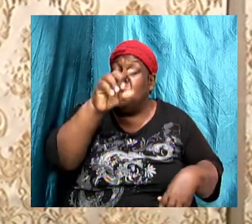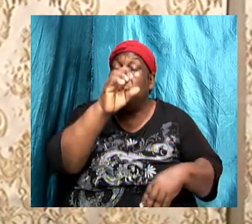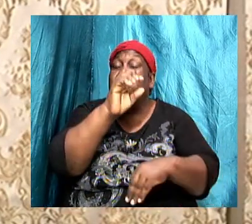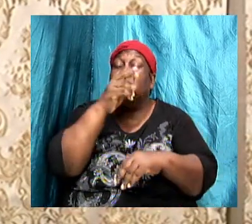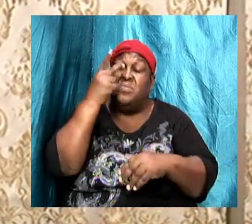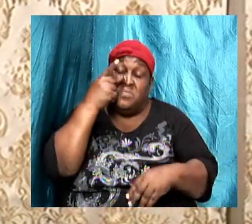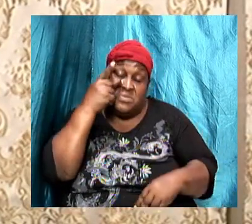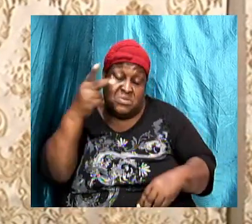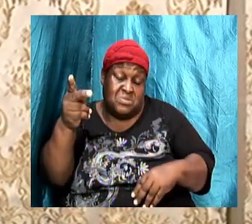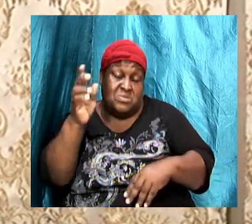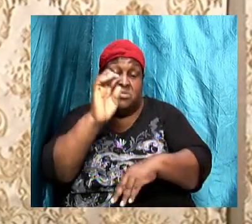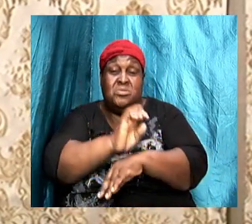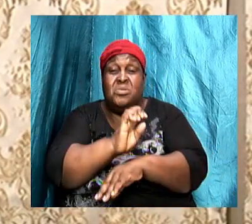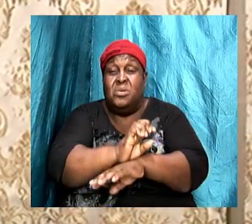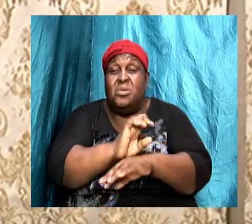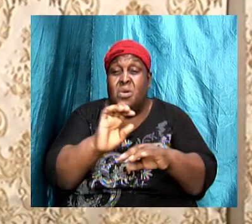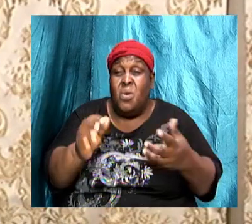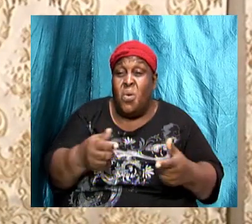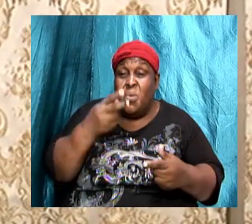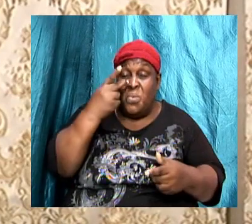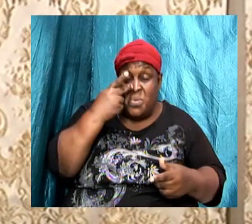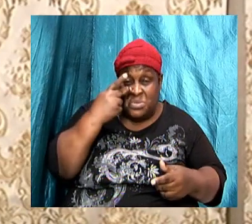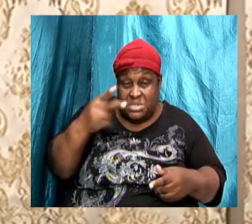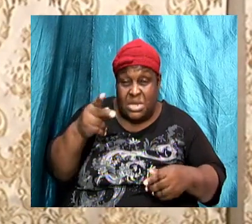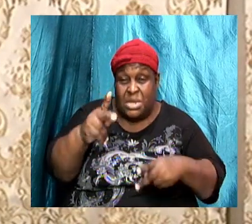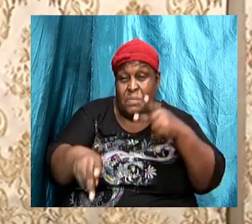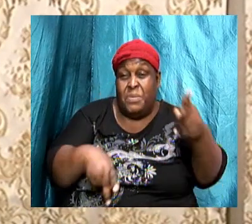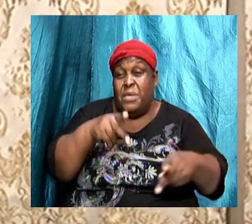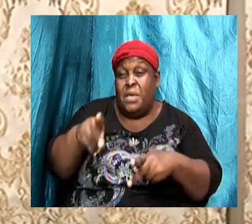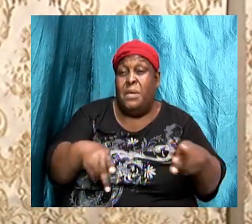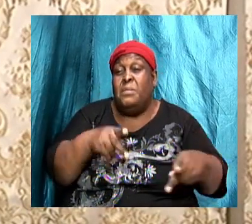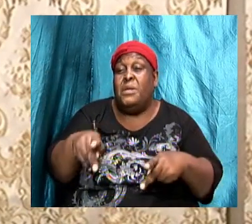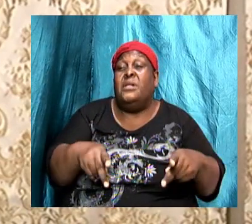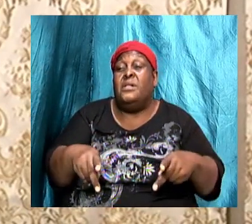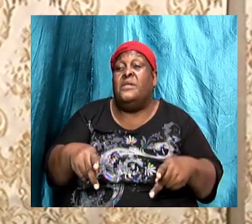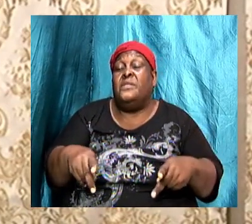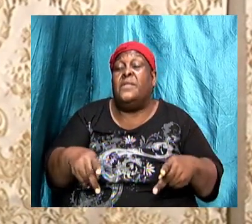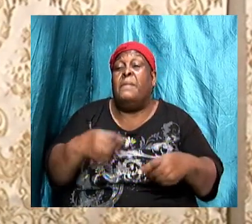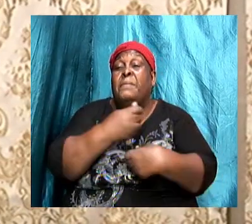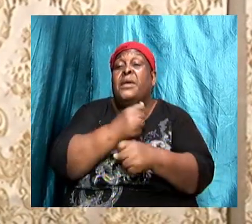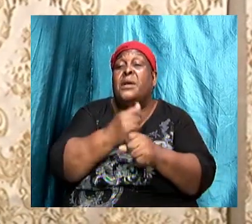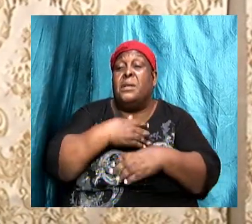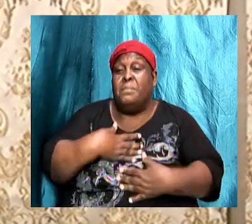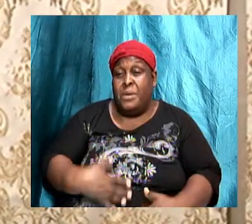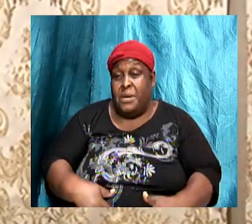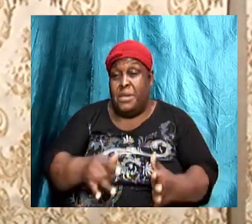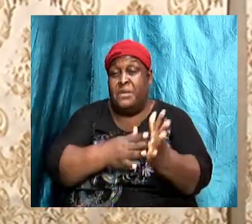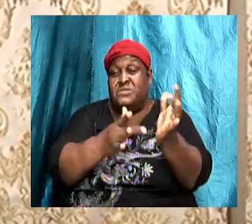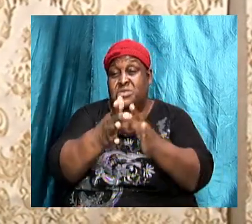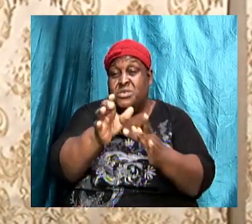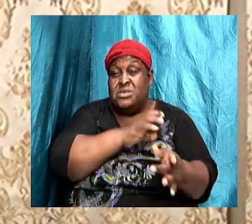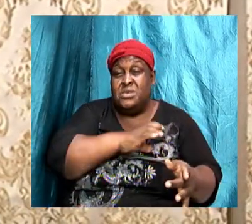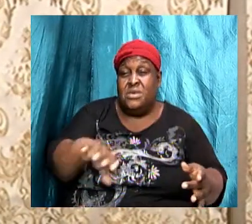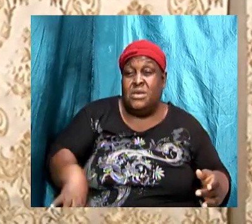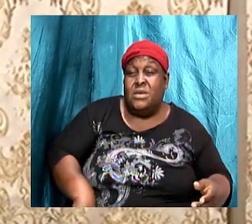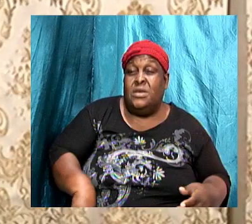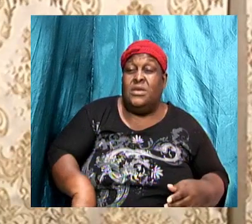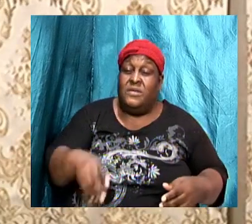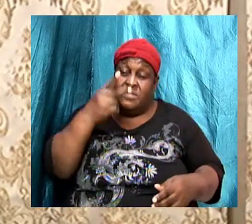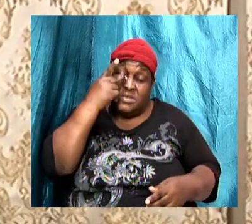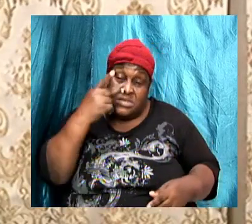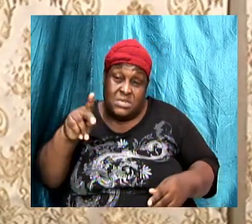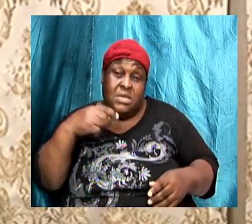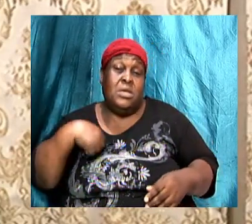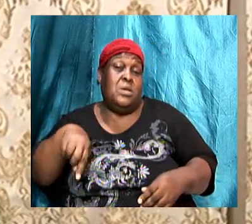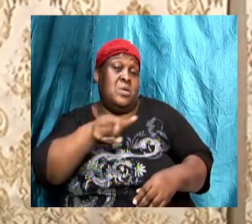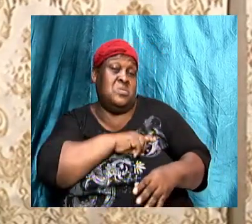however you view the people that make up the body of Jesus Christ, if you view us negatively, if